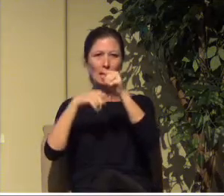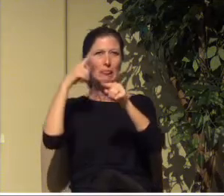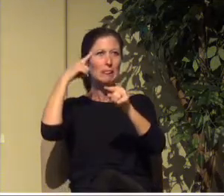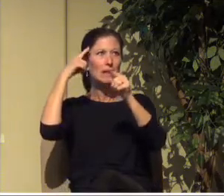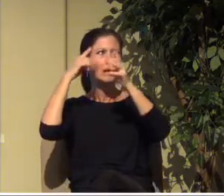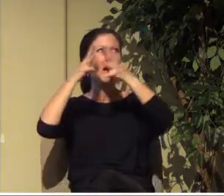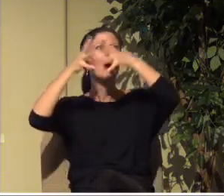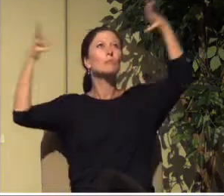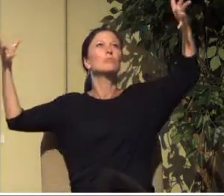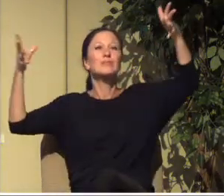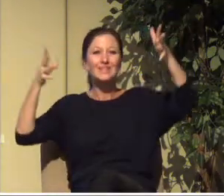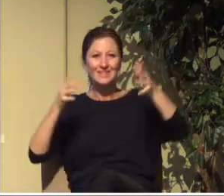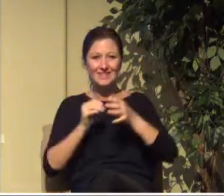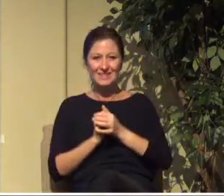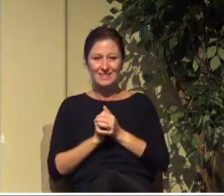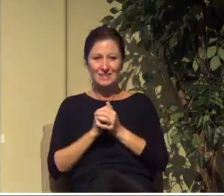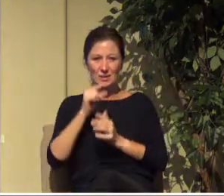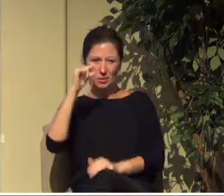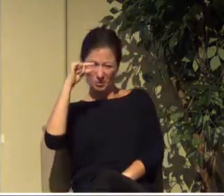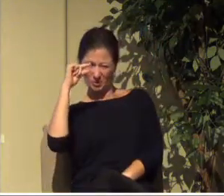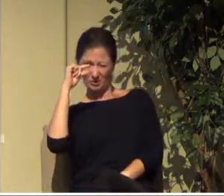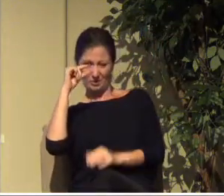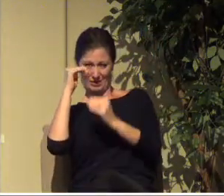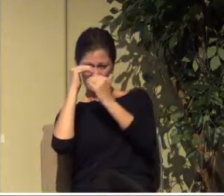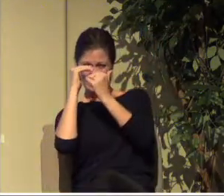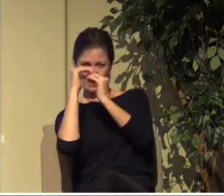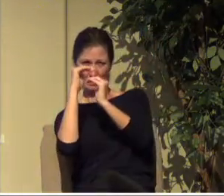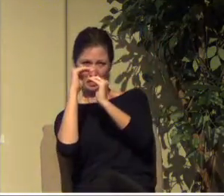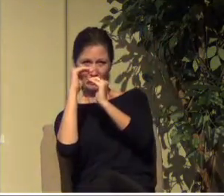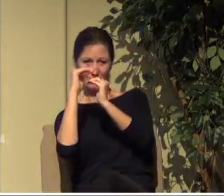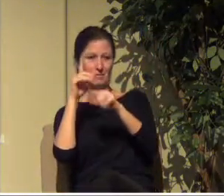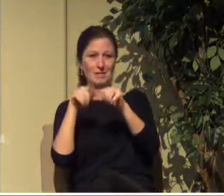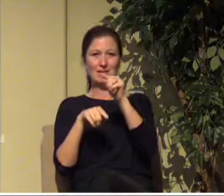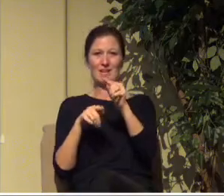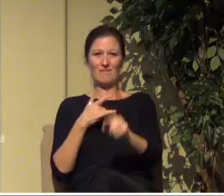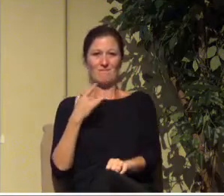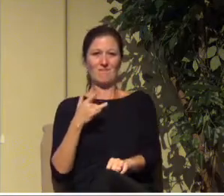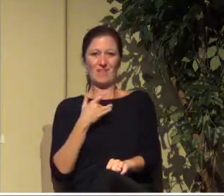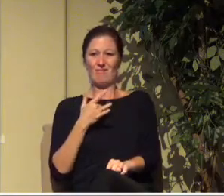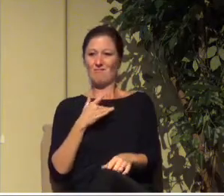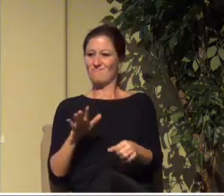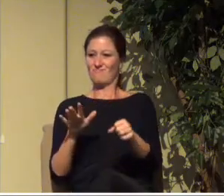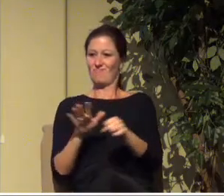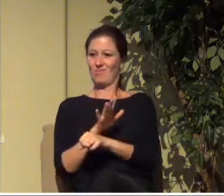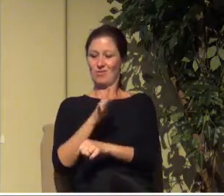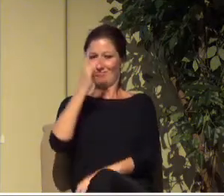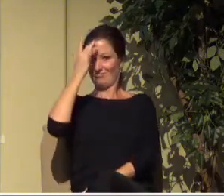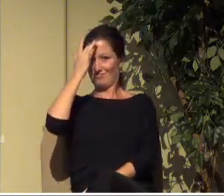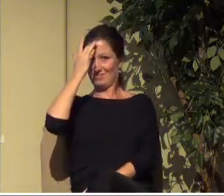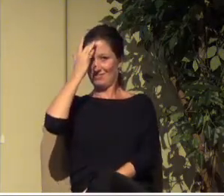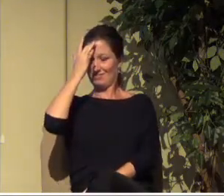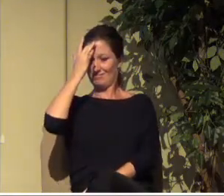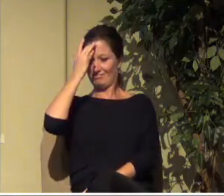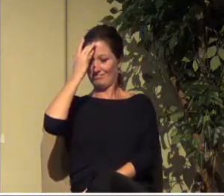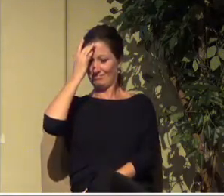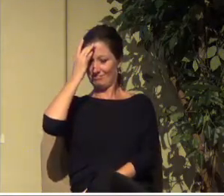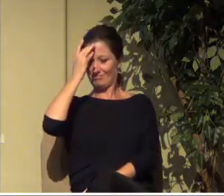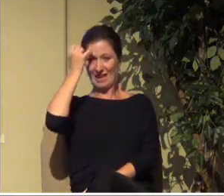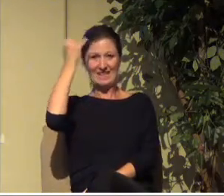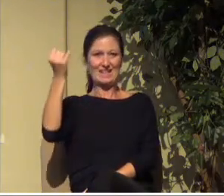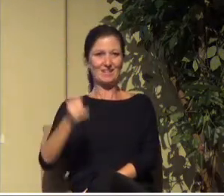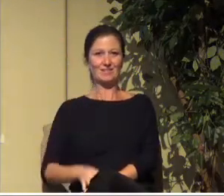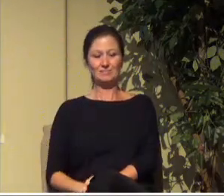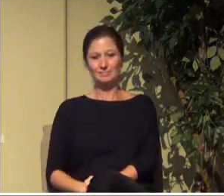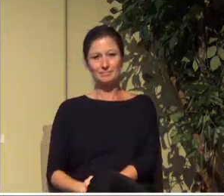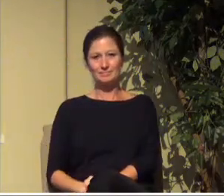field of view is too narrow to really get a sense of everything that God has done for us in Christ And so this passage